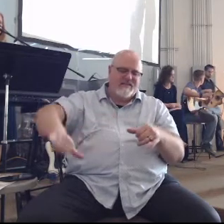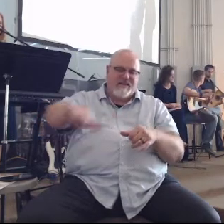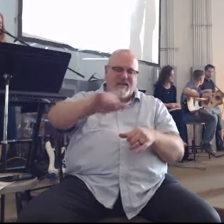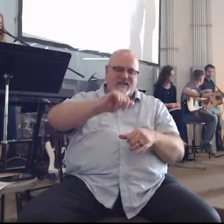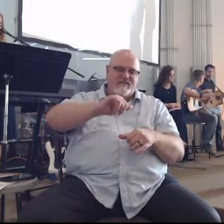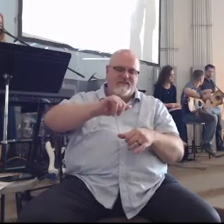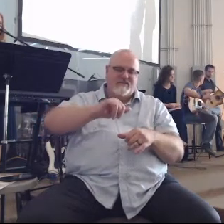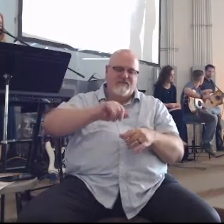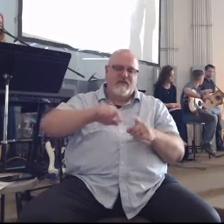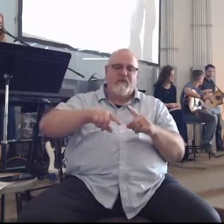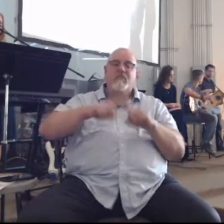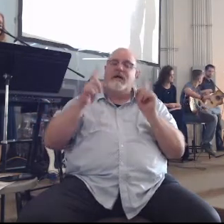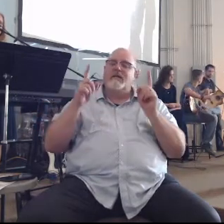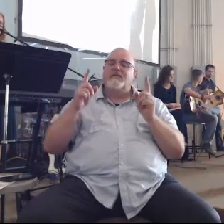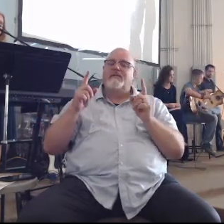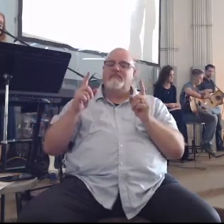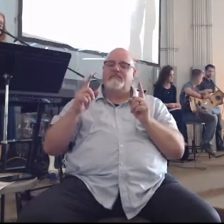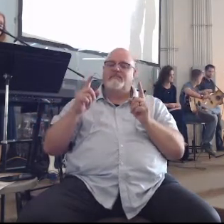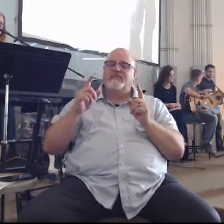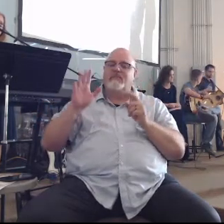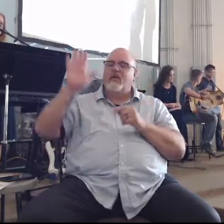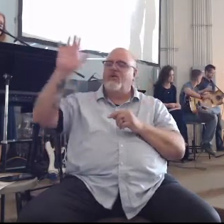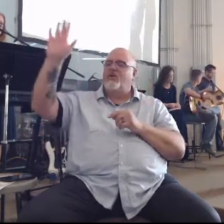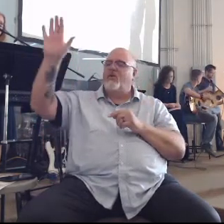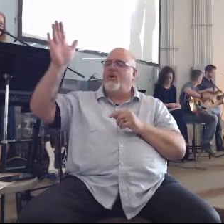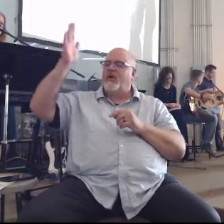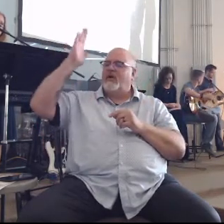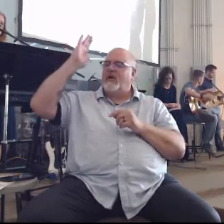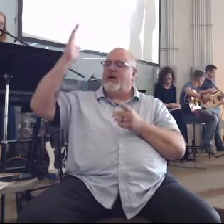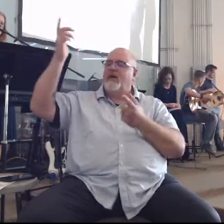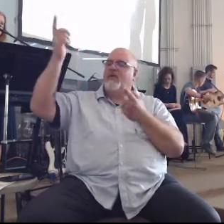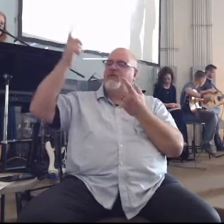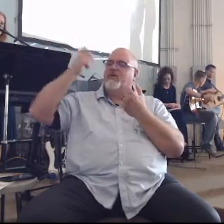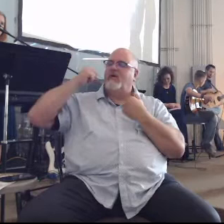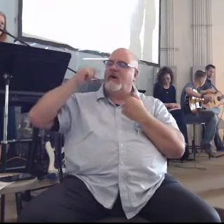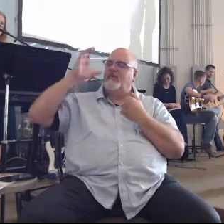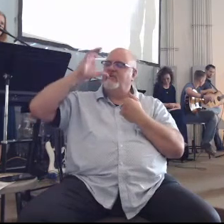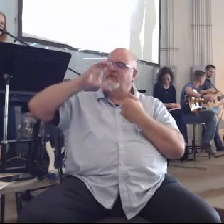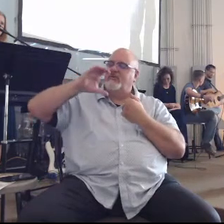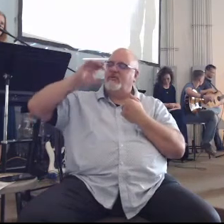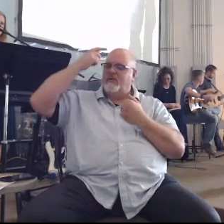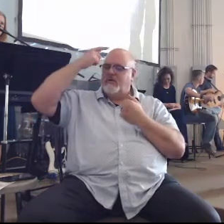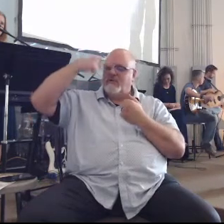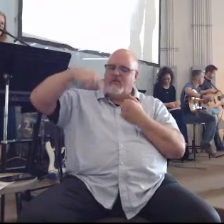but you are a God who comes and seeks after those people